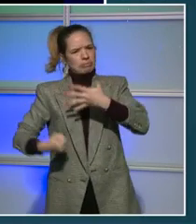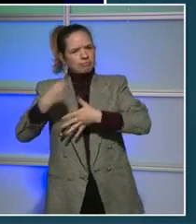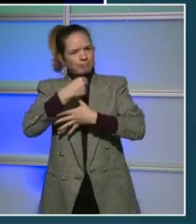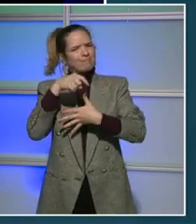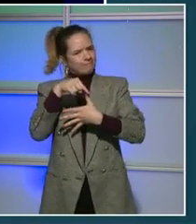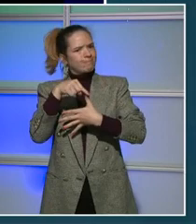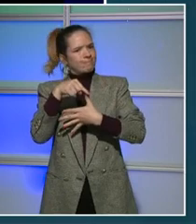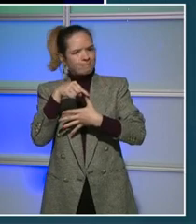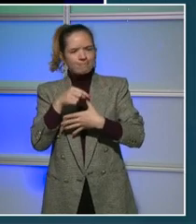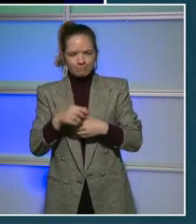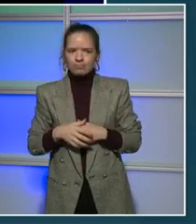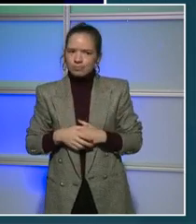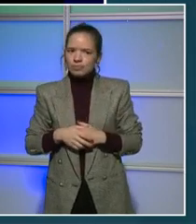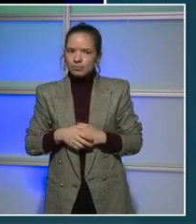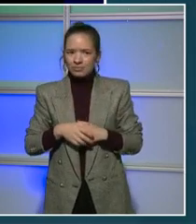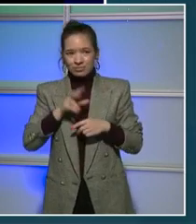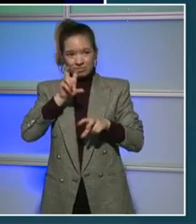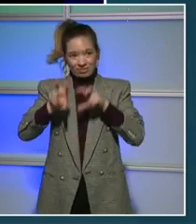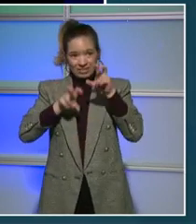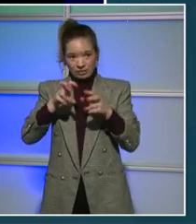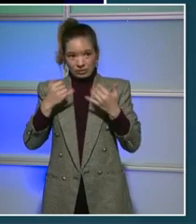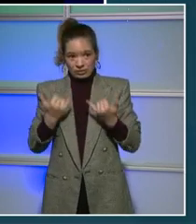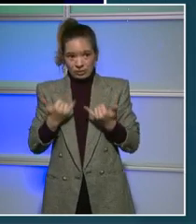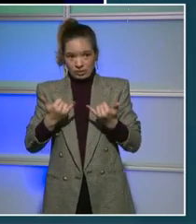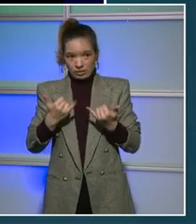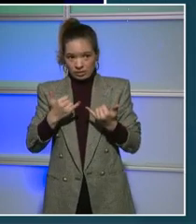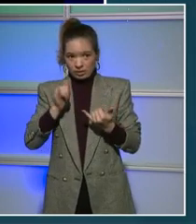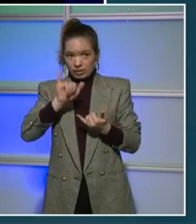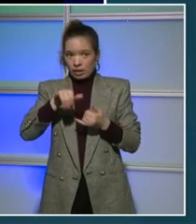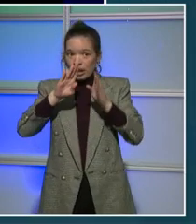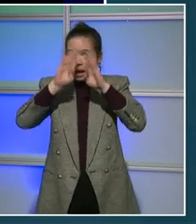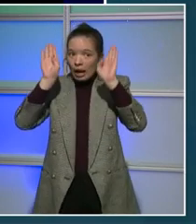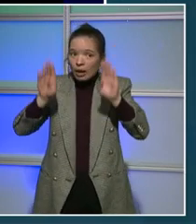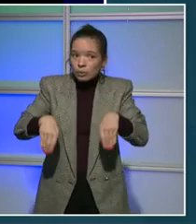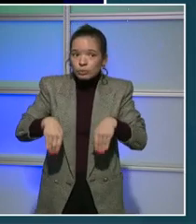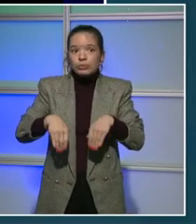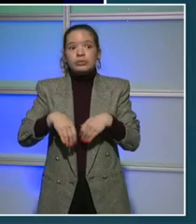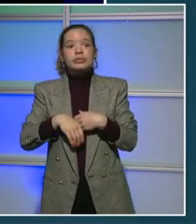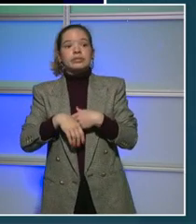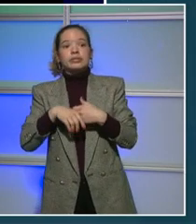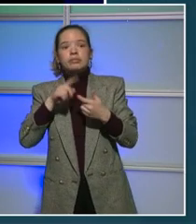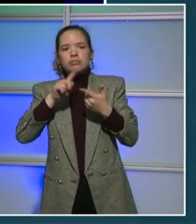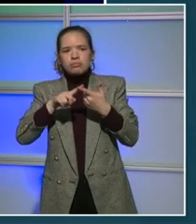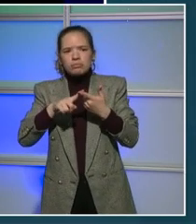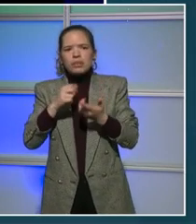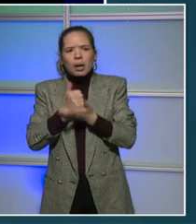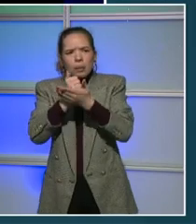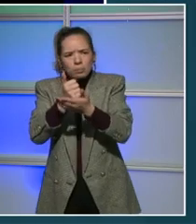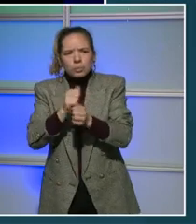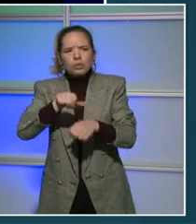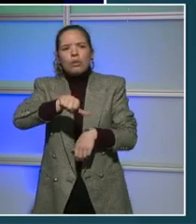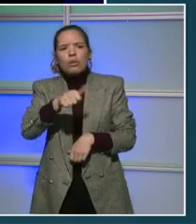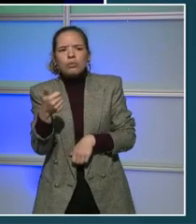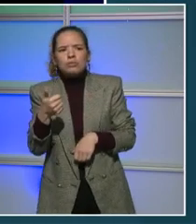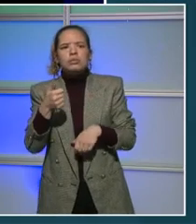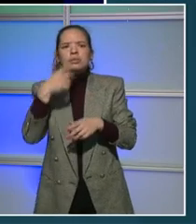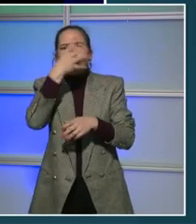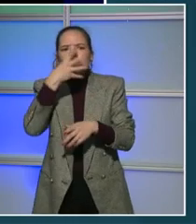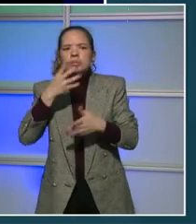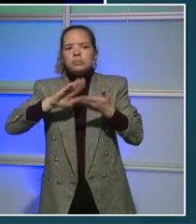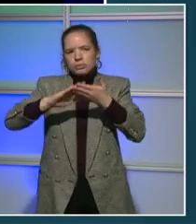the investments that we're making in housing also are very helpful to our immigrant communities